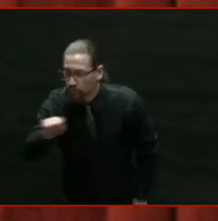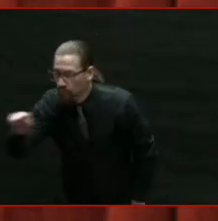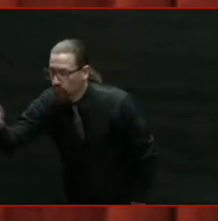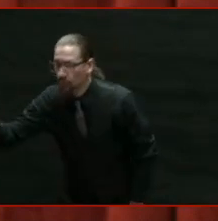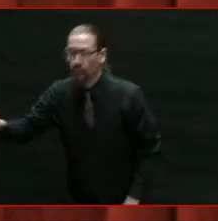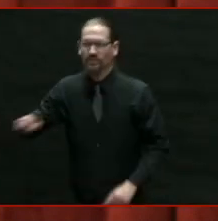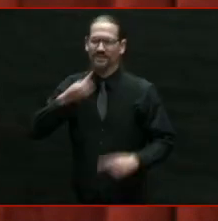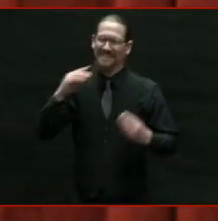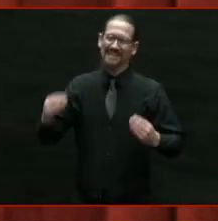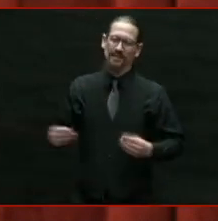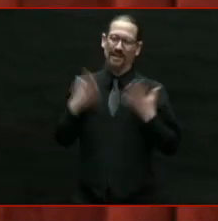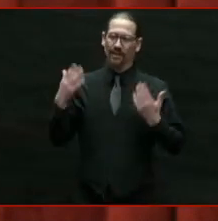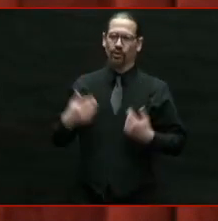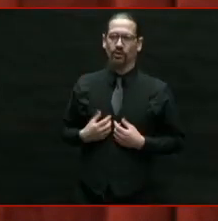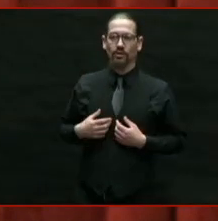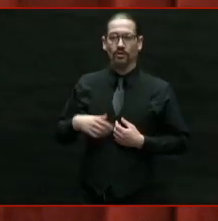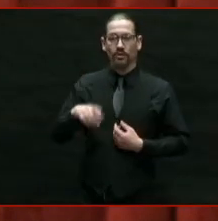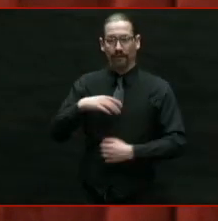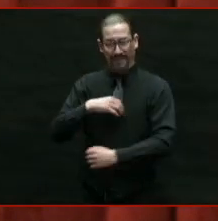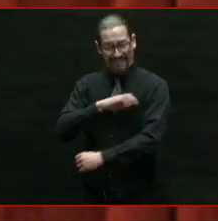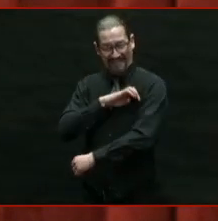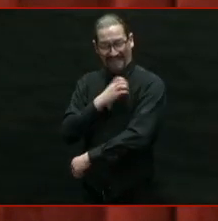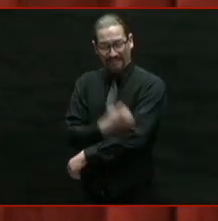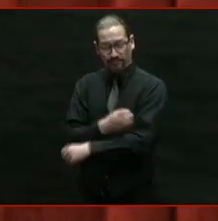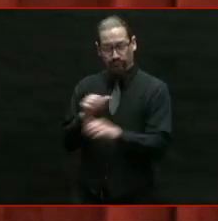and commitment is you.